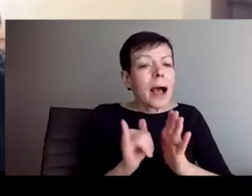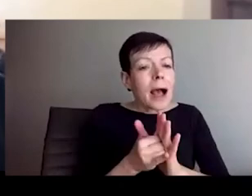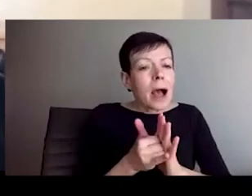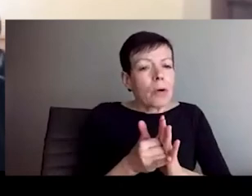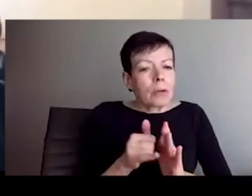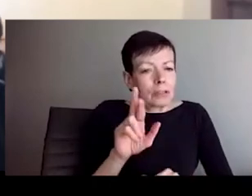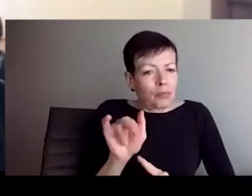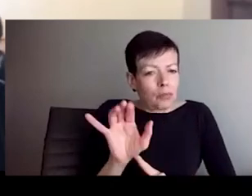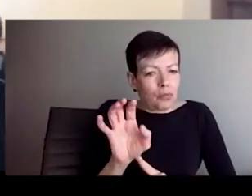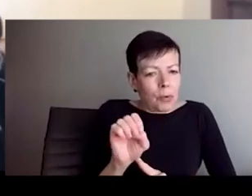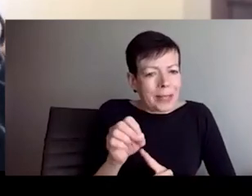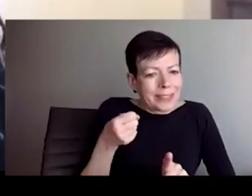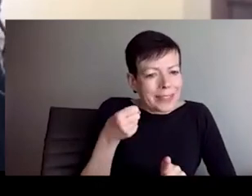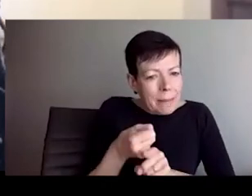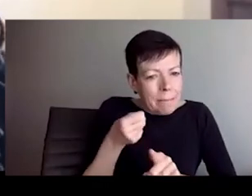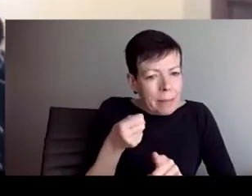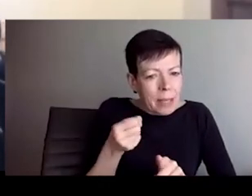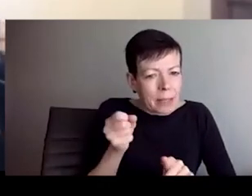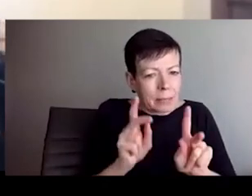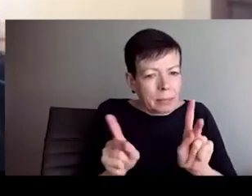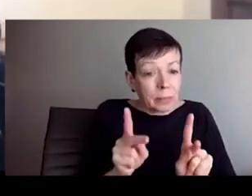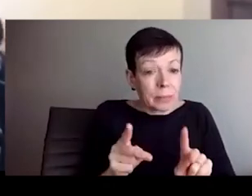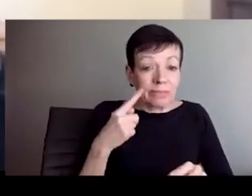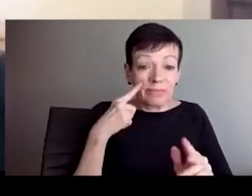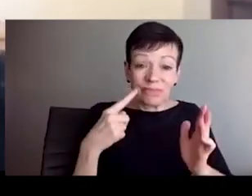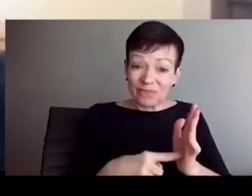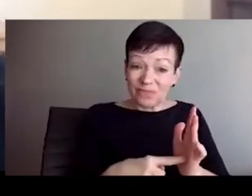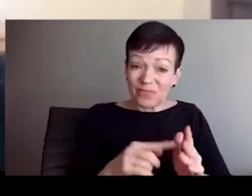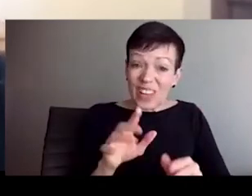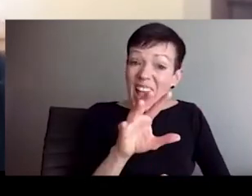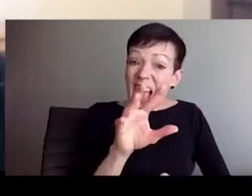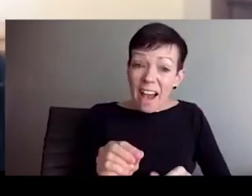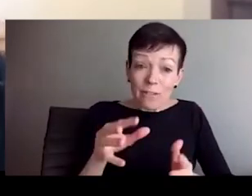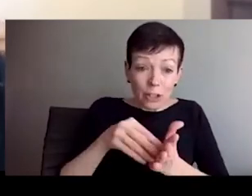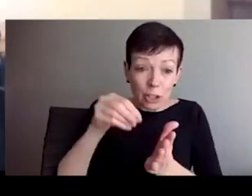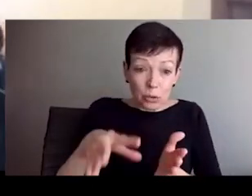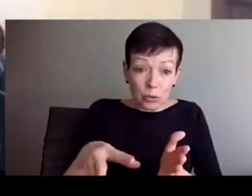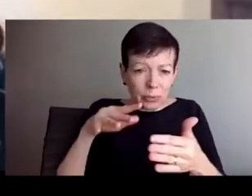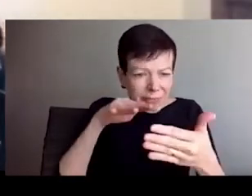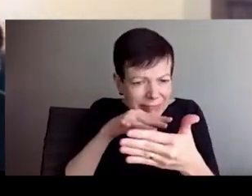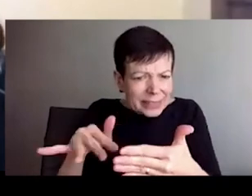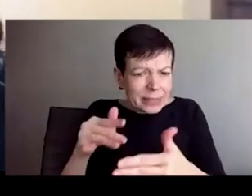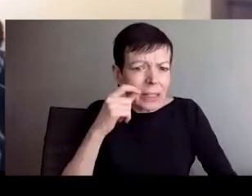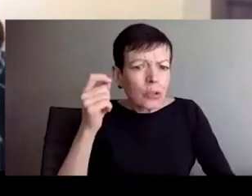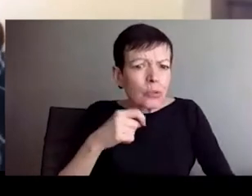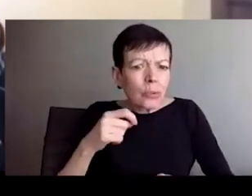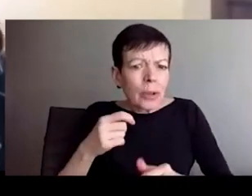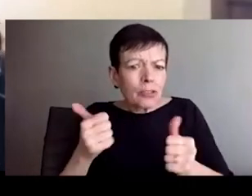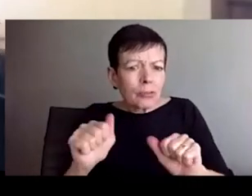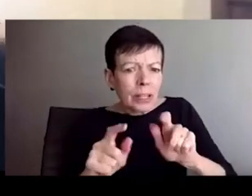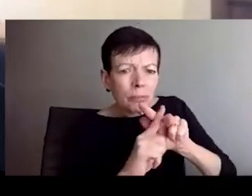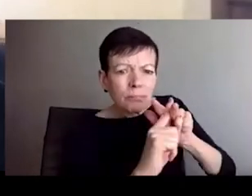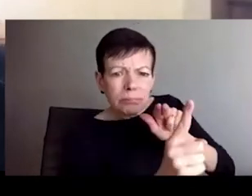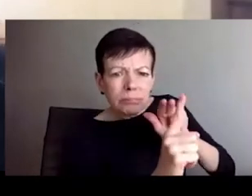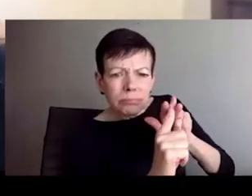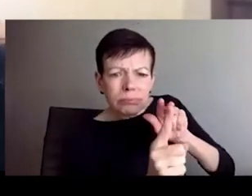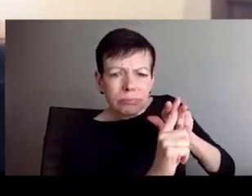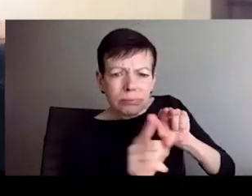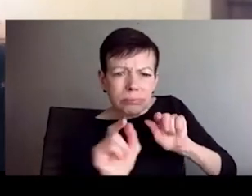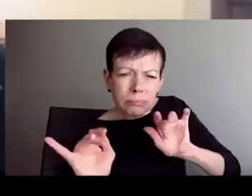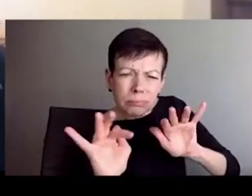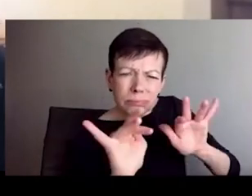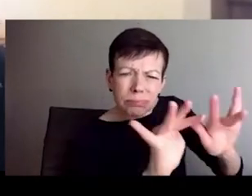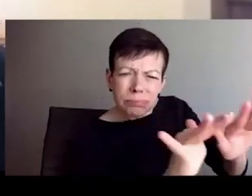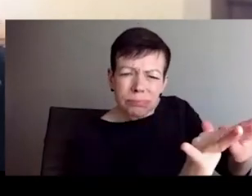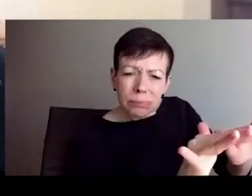And yes, there is room, there is space. And I can talk further in Q&A about hatred. I'm actually teaching a course this fall about hatred. But